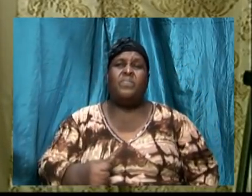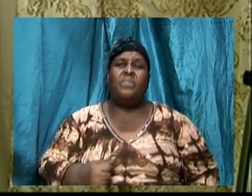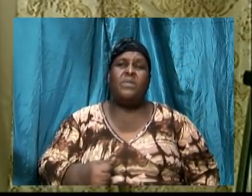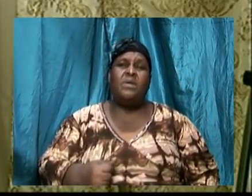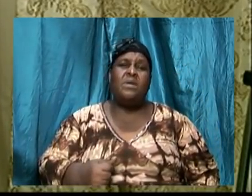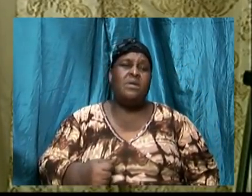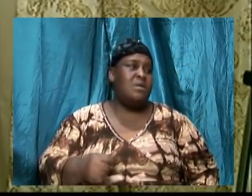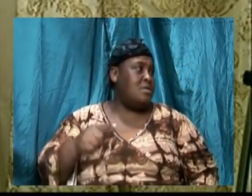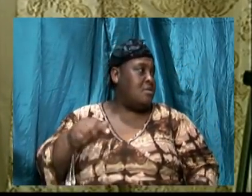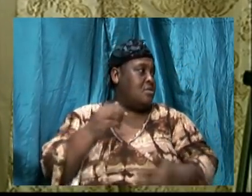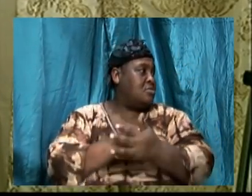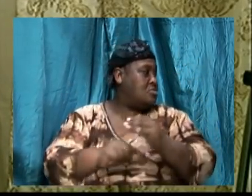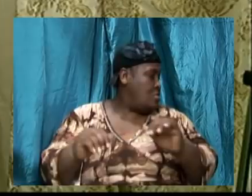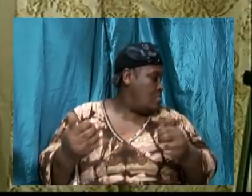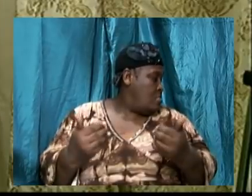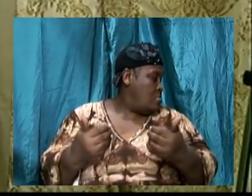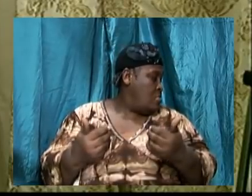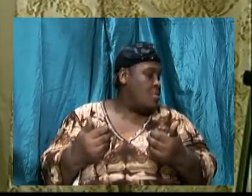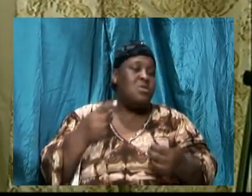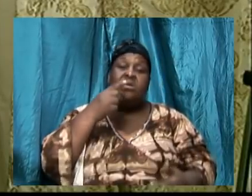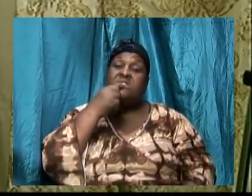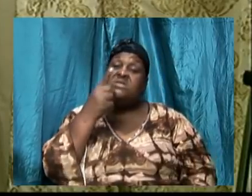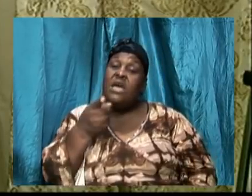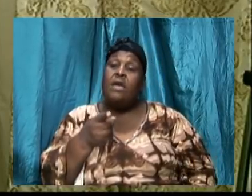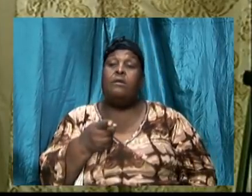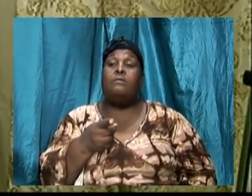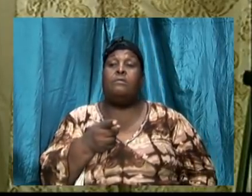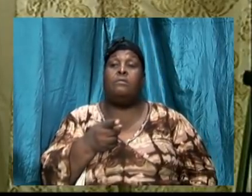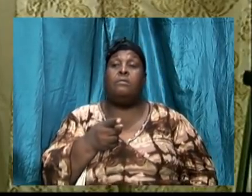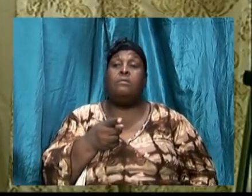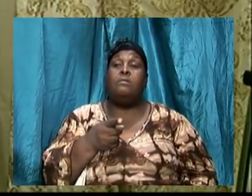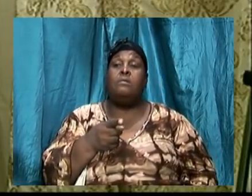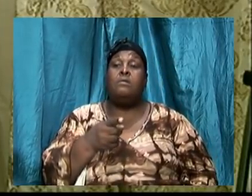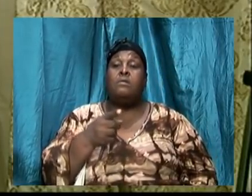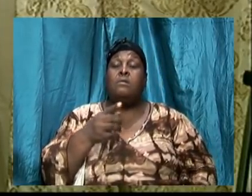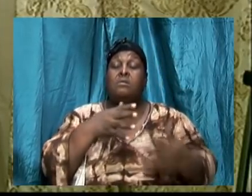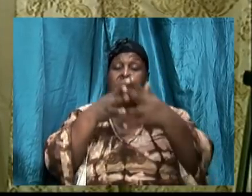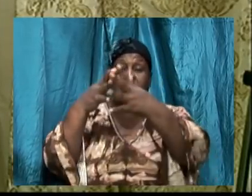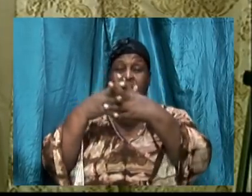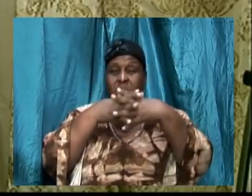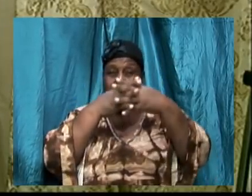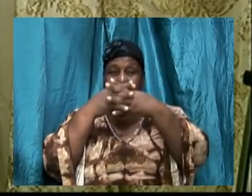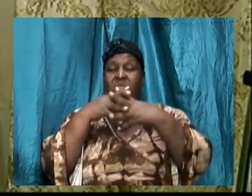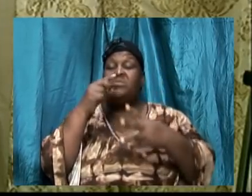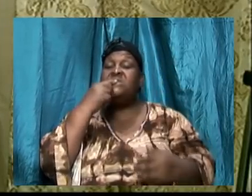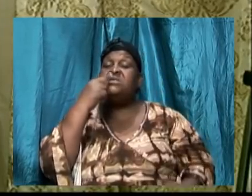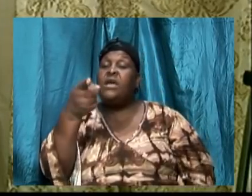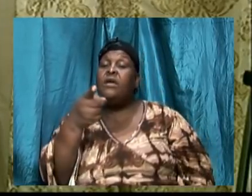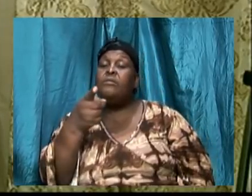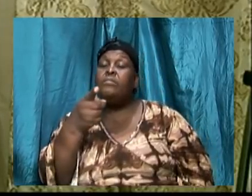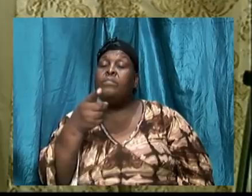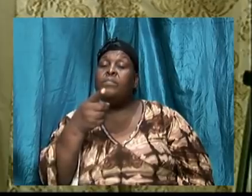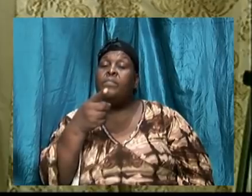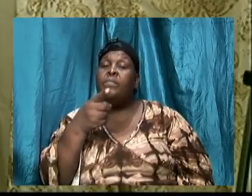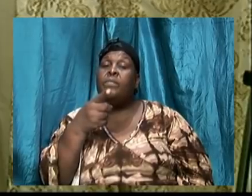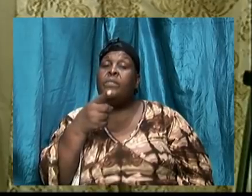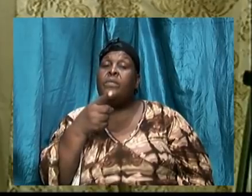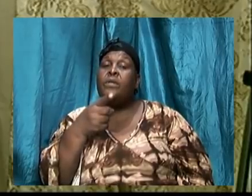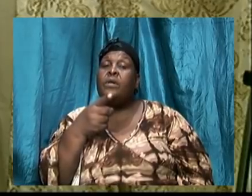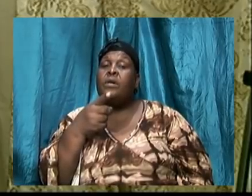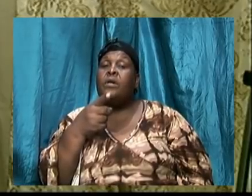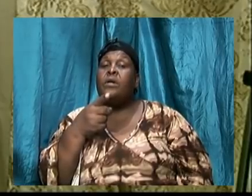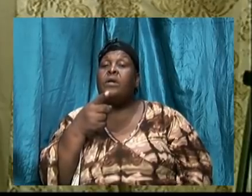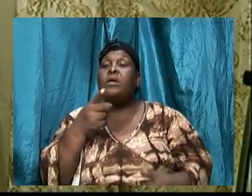someone was relating this. This is someone that was in the United States of America relating this. And a vehicle